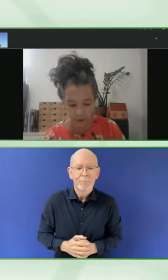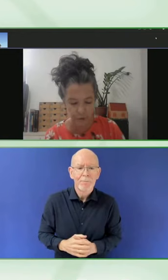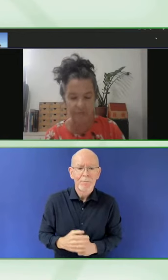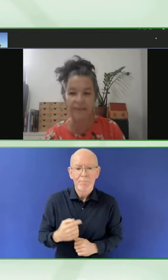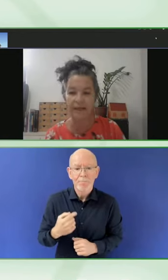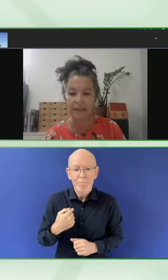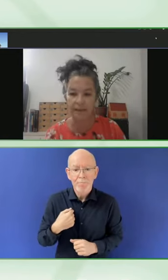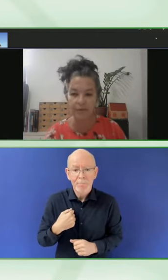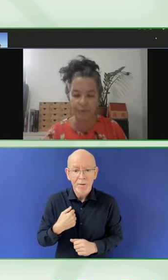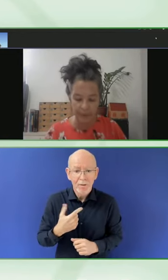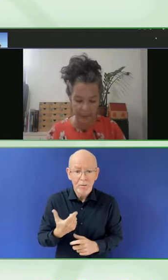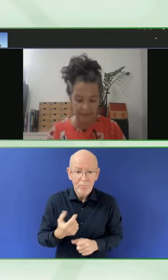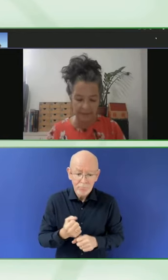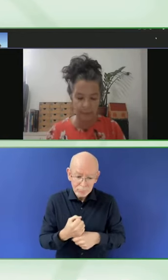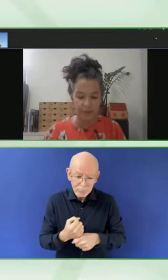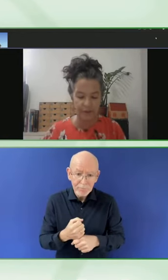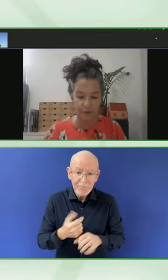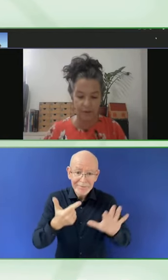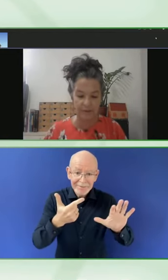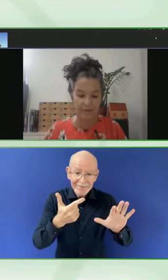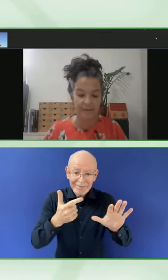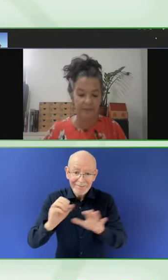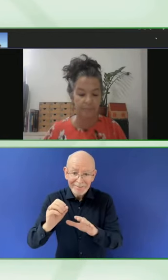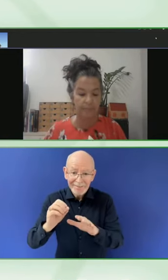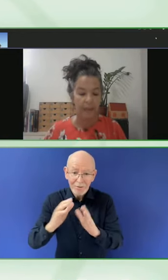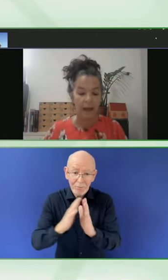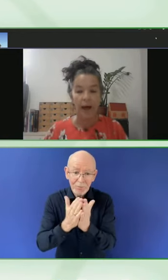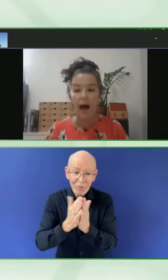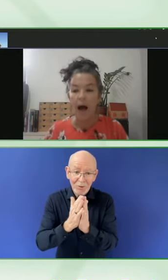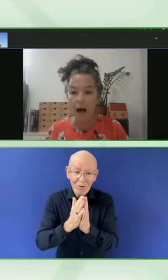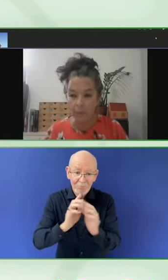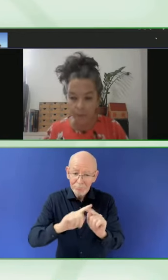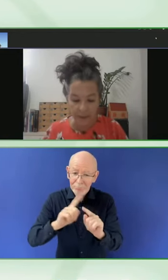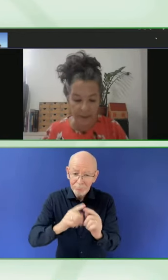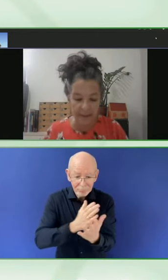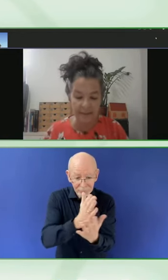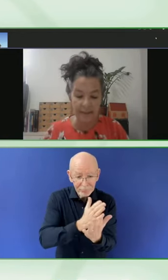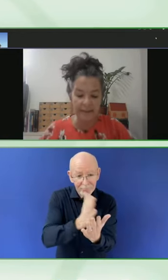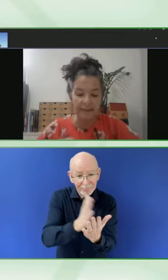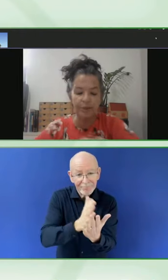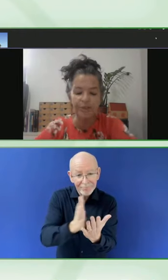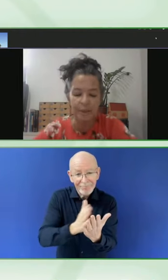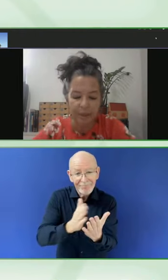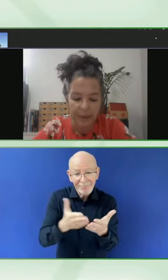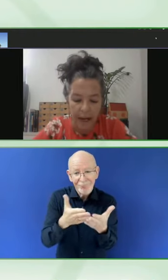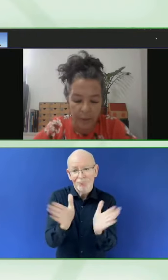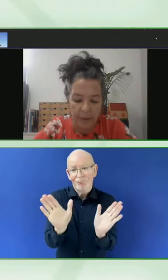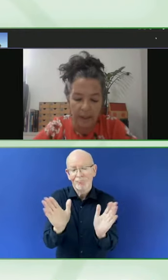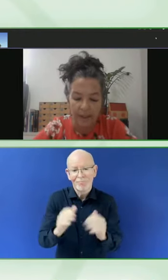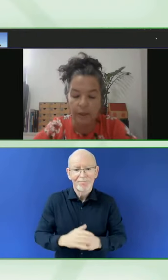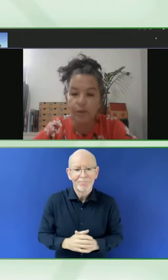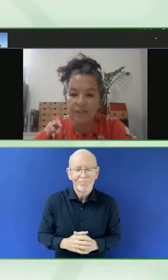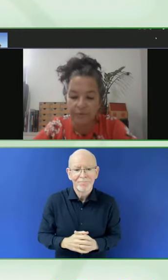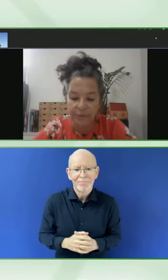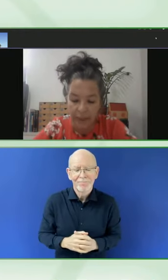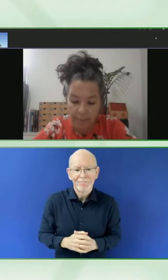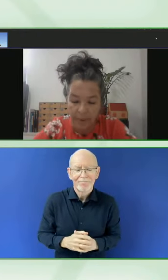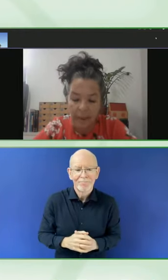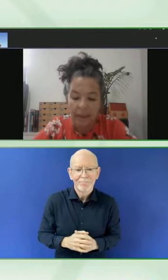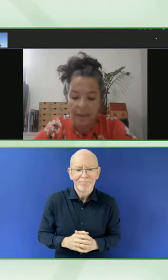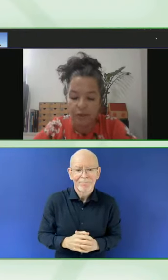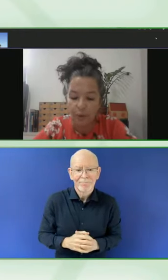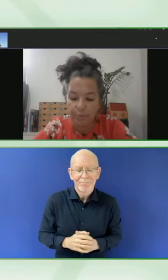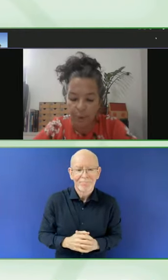combinations and different resources. Our interdisciplinary and inclusive